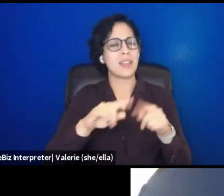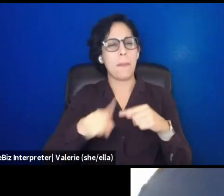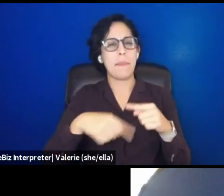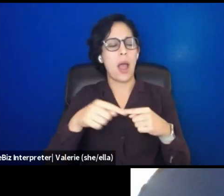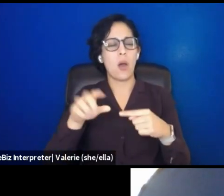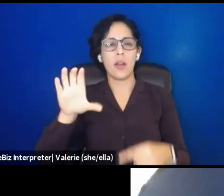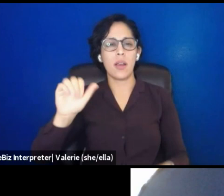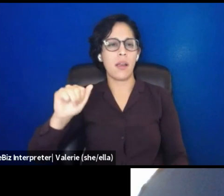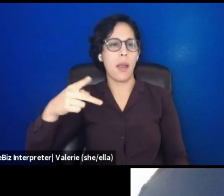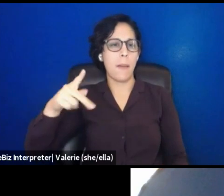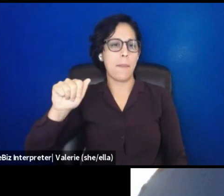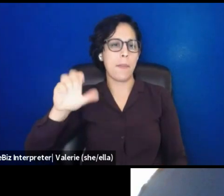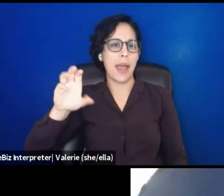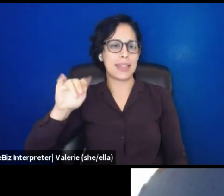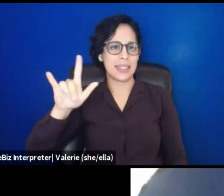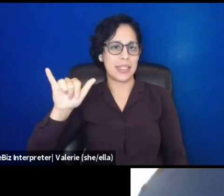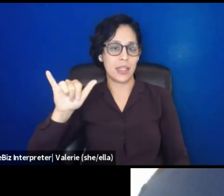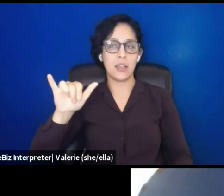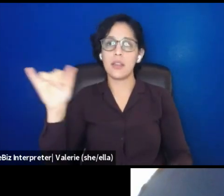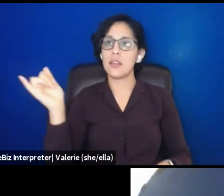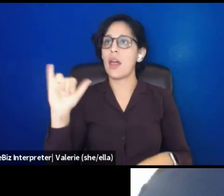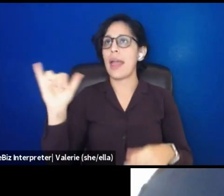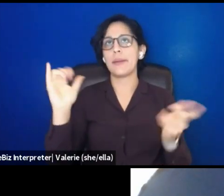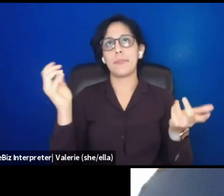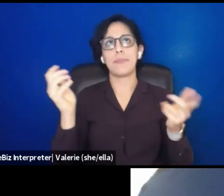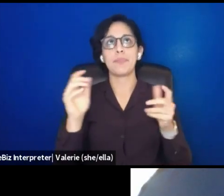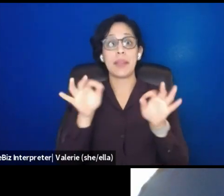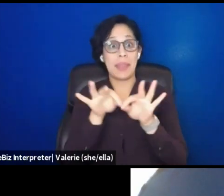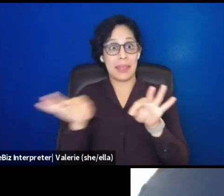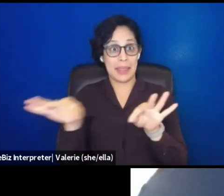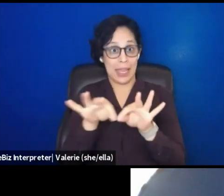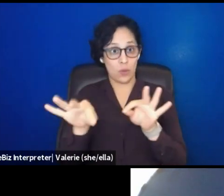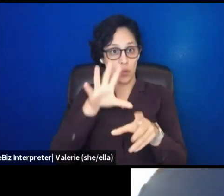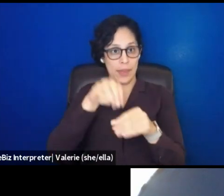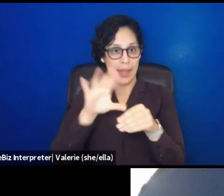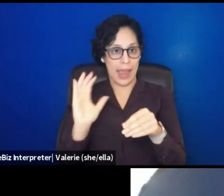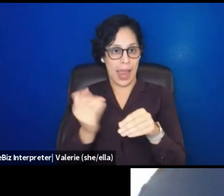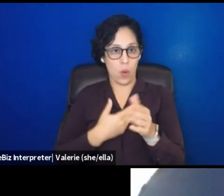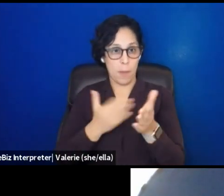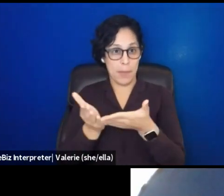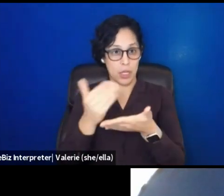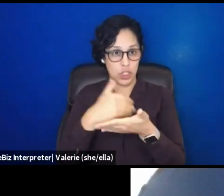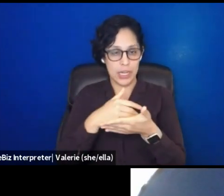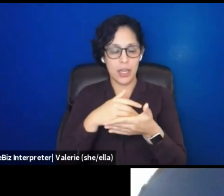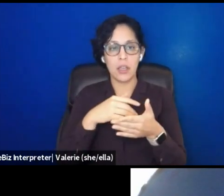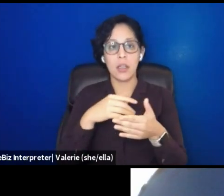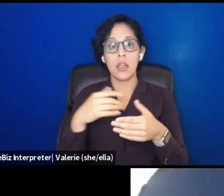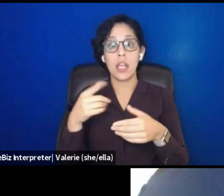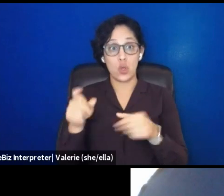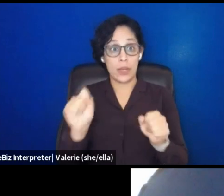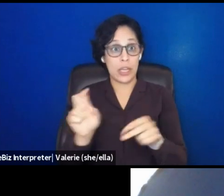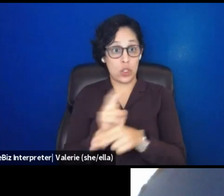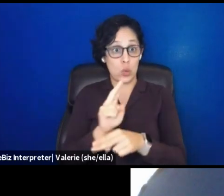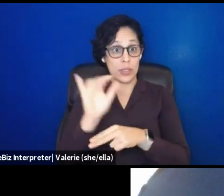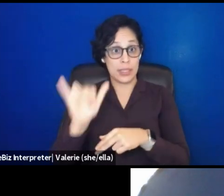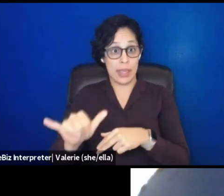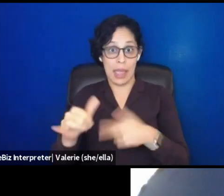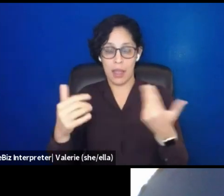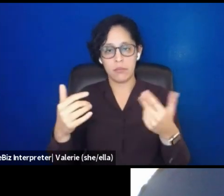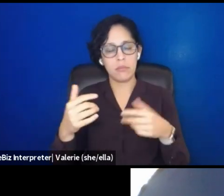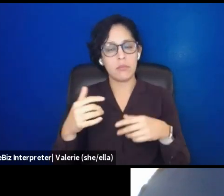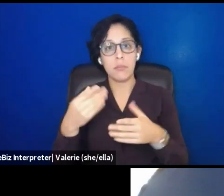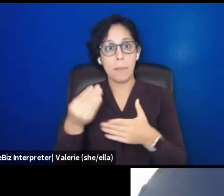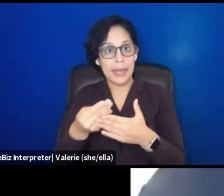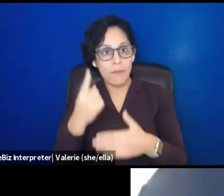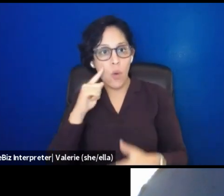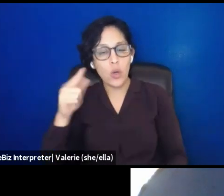if you really, like that was part of our budget, um, then you can use that capacity built money. It's going now to GOS. So you can use it for